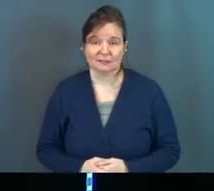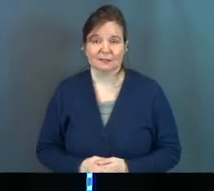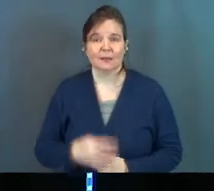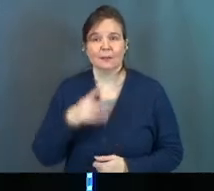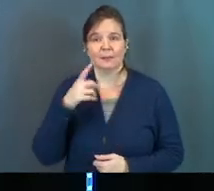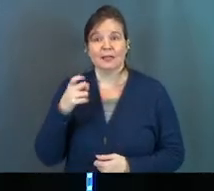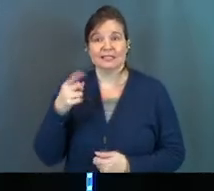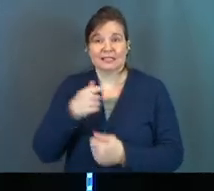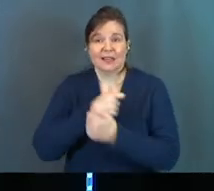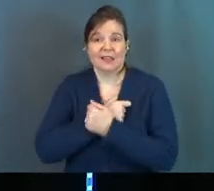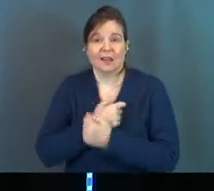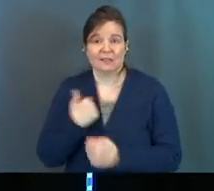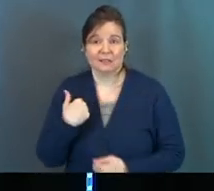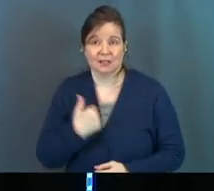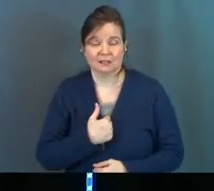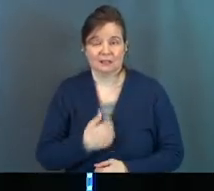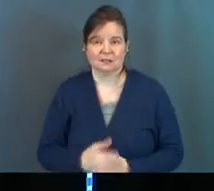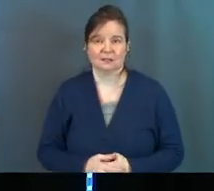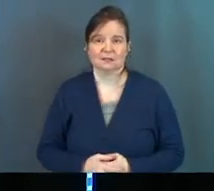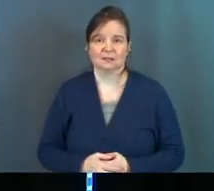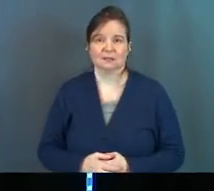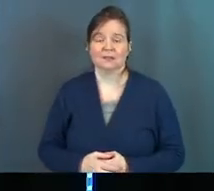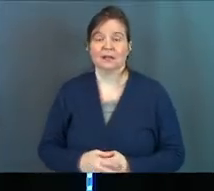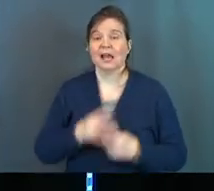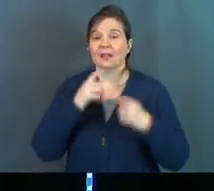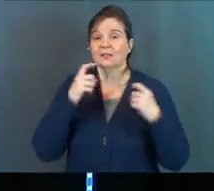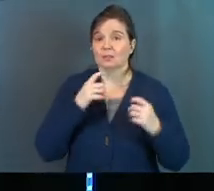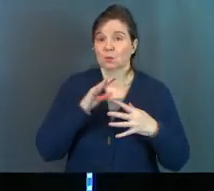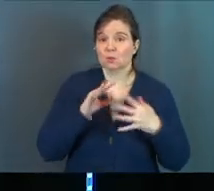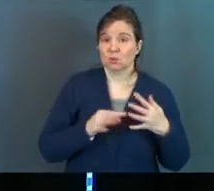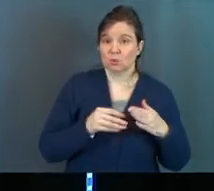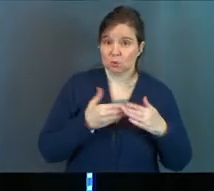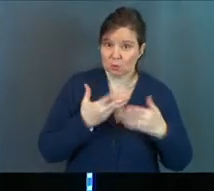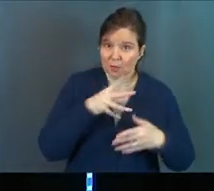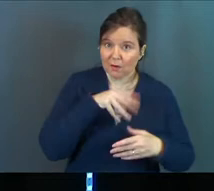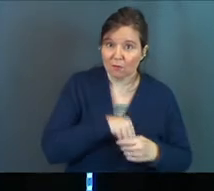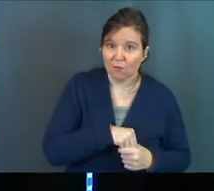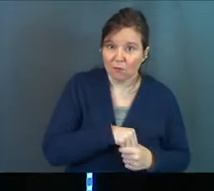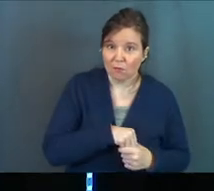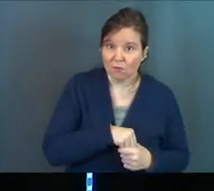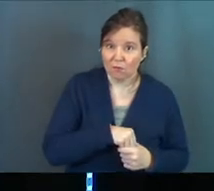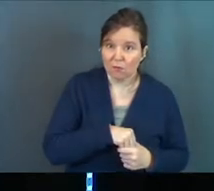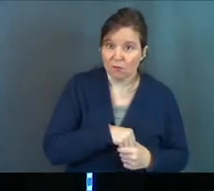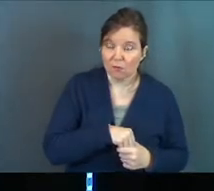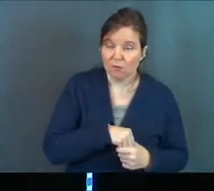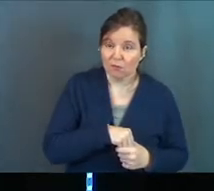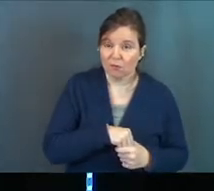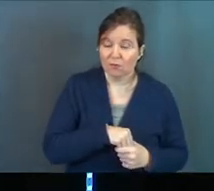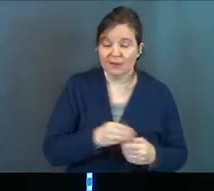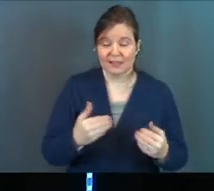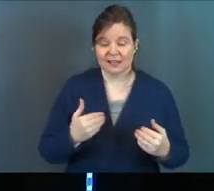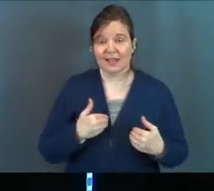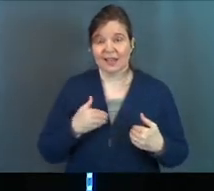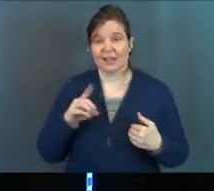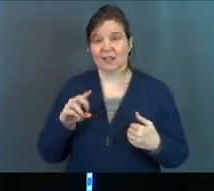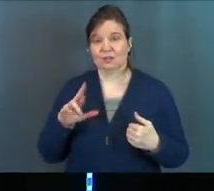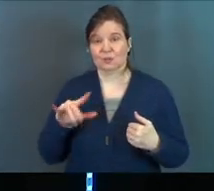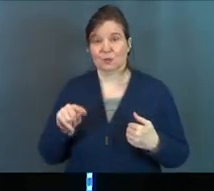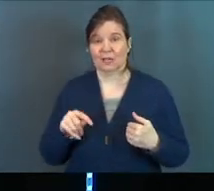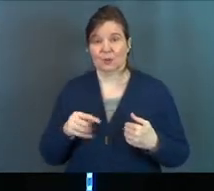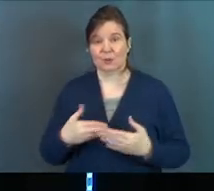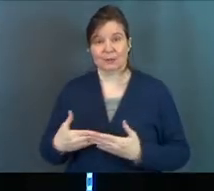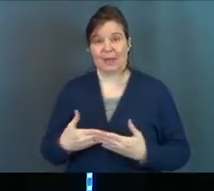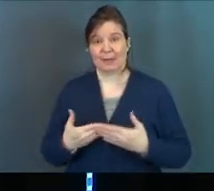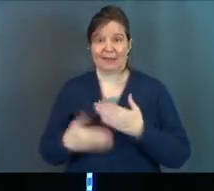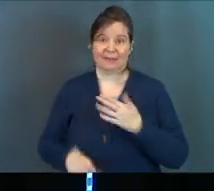Because he loves us. And the sin that we choose to enter into, it has a Doritos grandbaby.